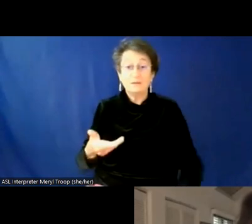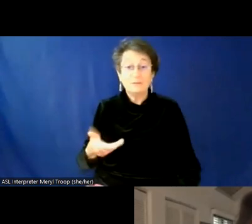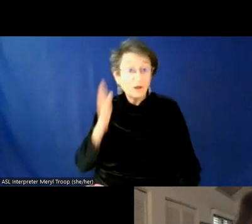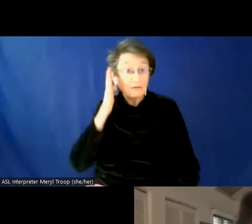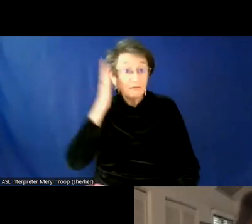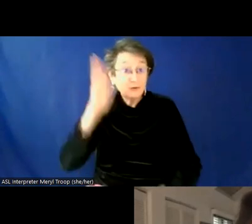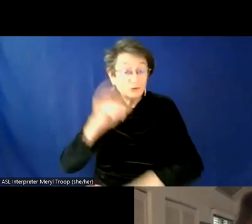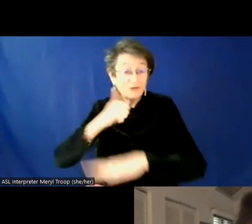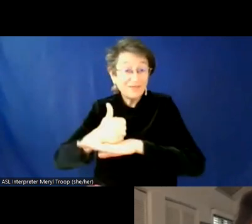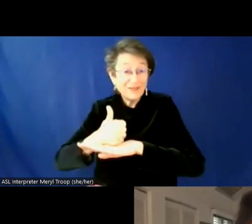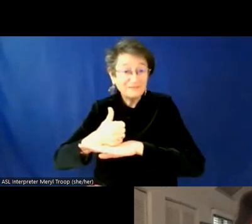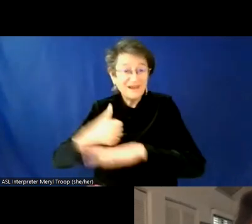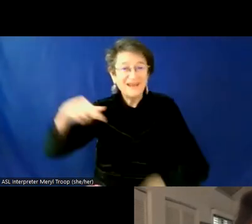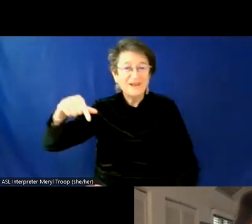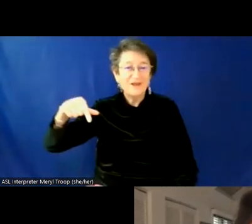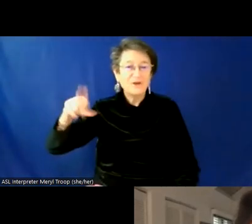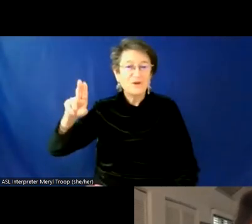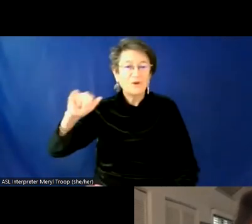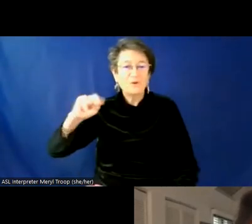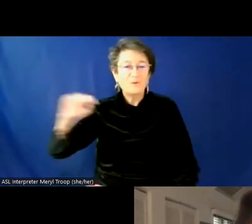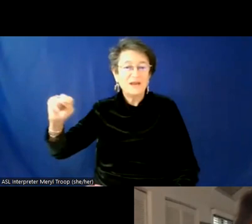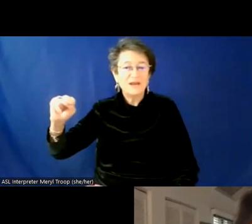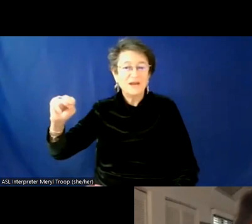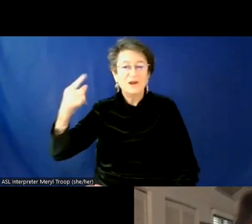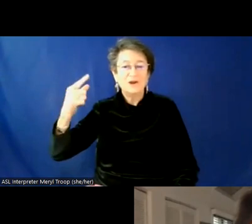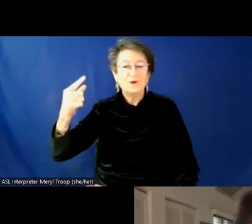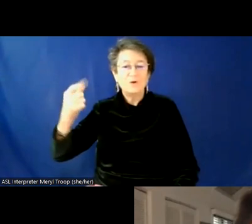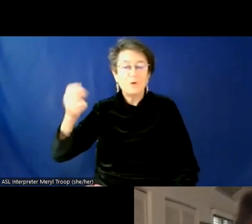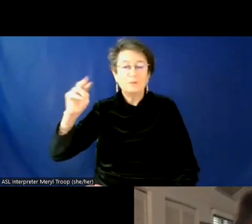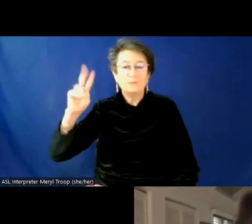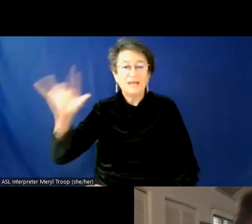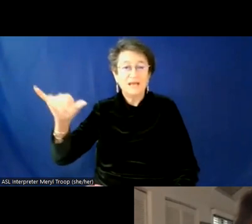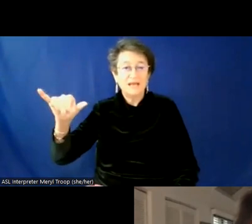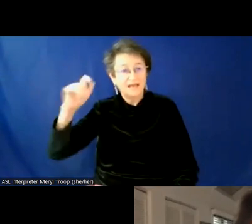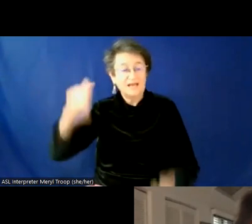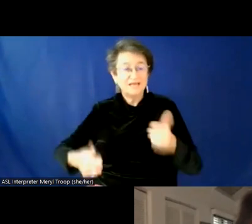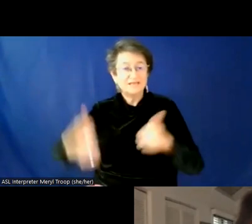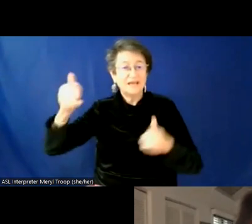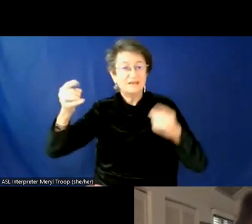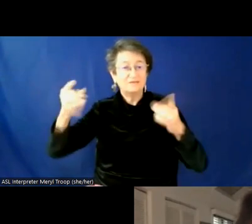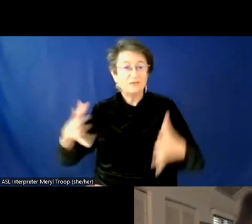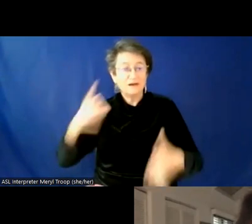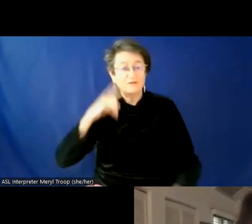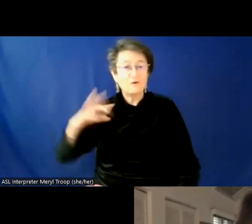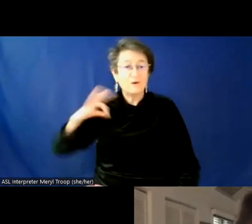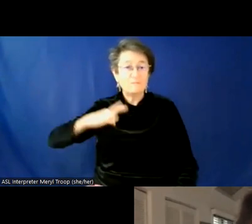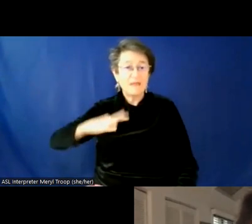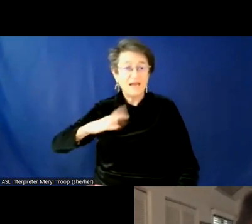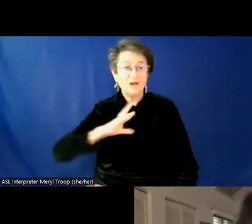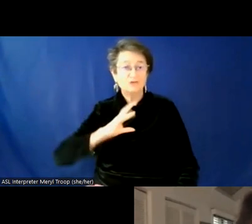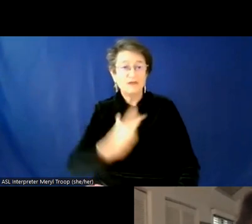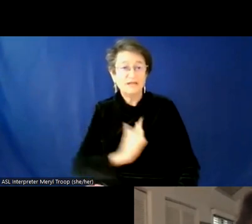um, Quinn Gormley. Uh, Quinn is the executive director of the Maine Transgender Network or MTN. Quinn's work with